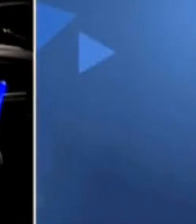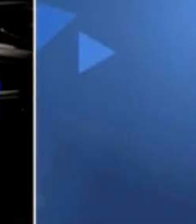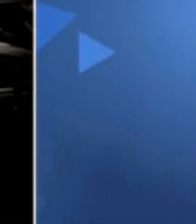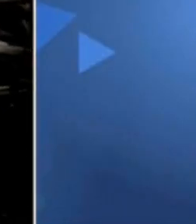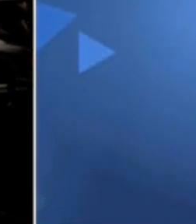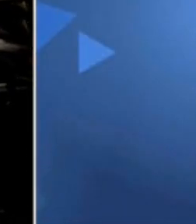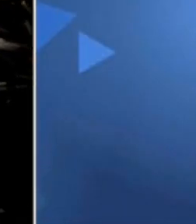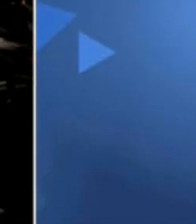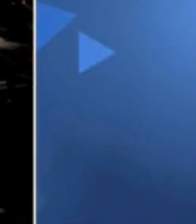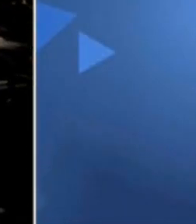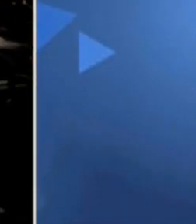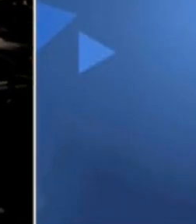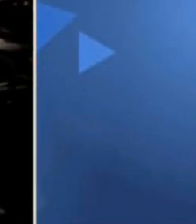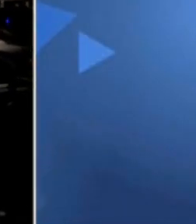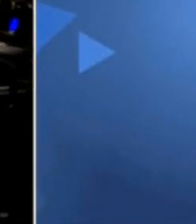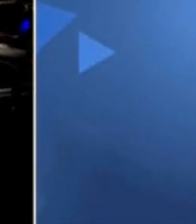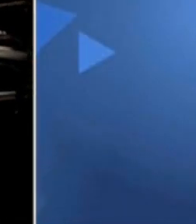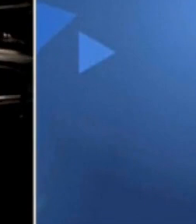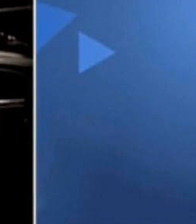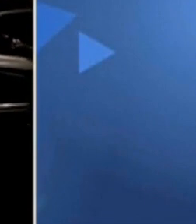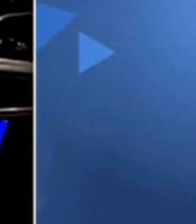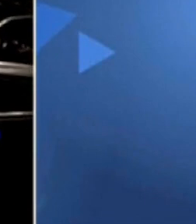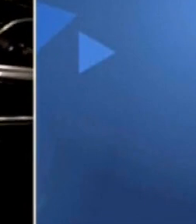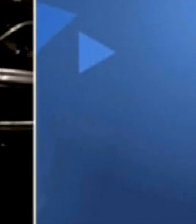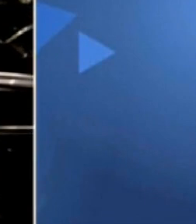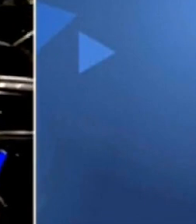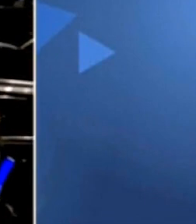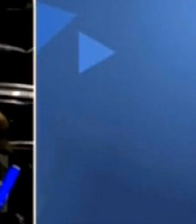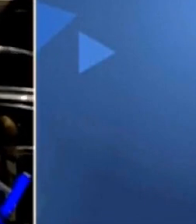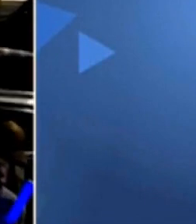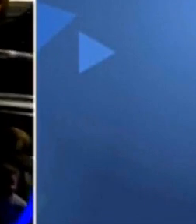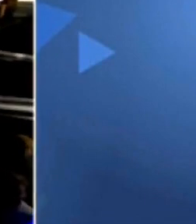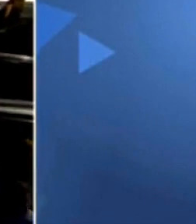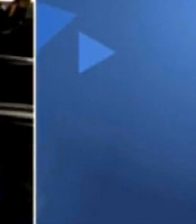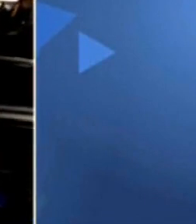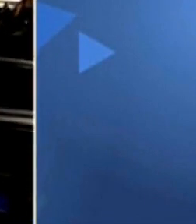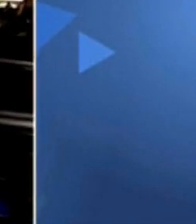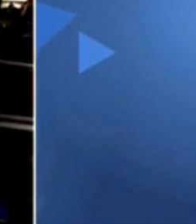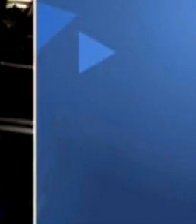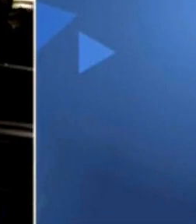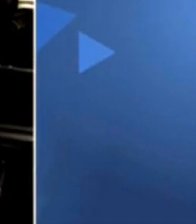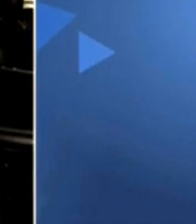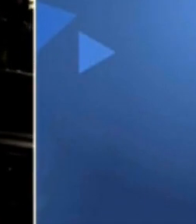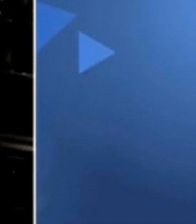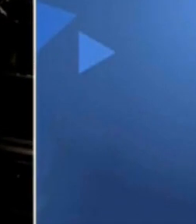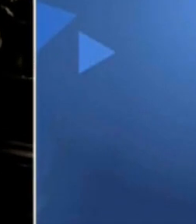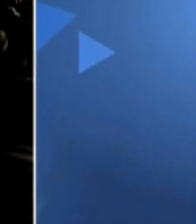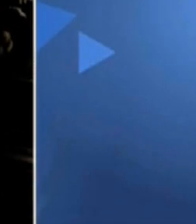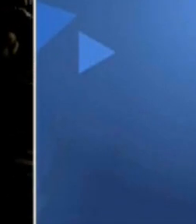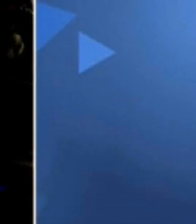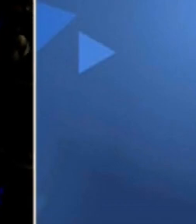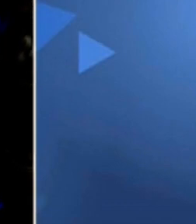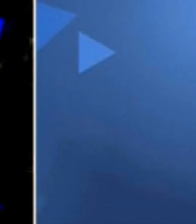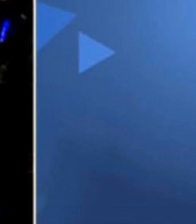Universe, Zoe, always say, take your space. And that's exactly the